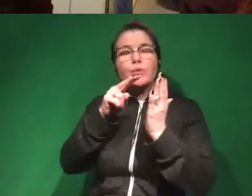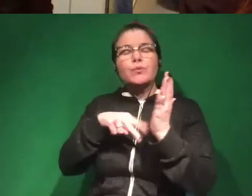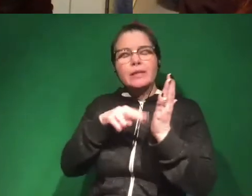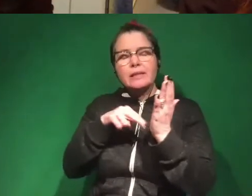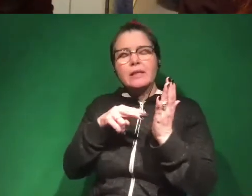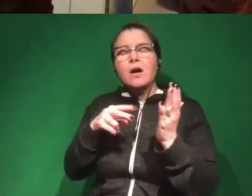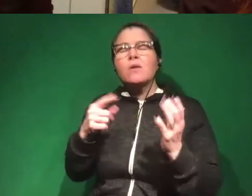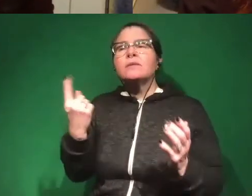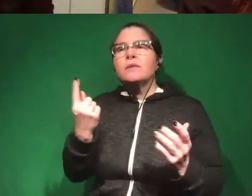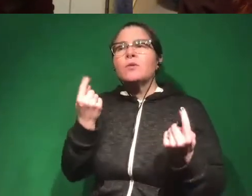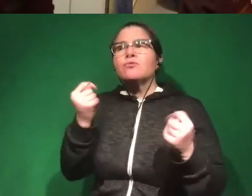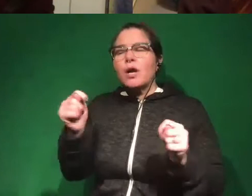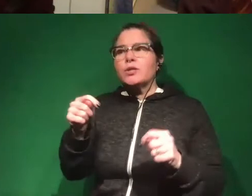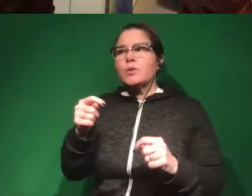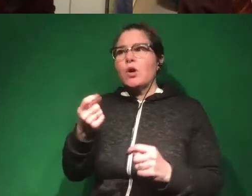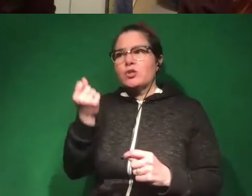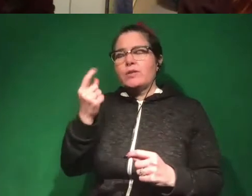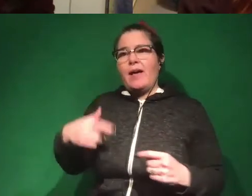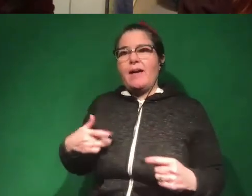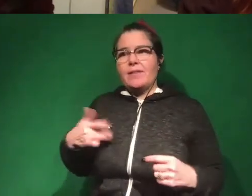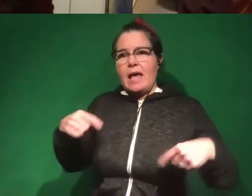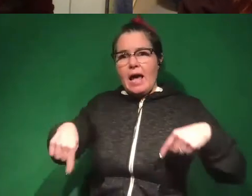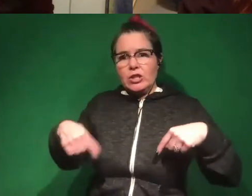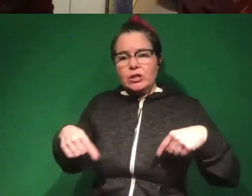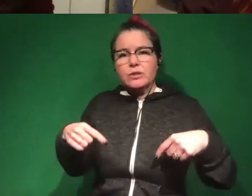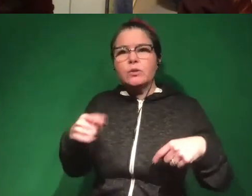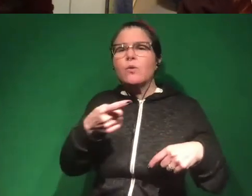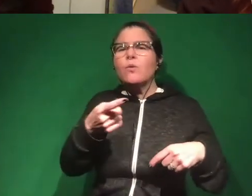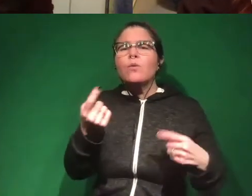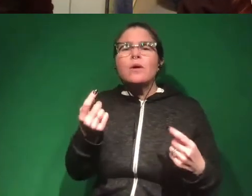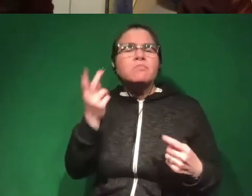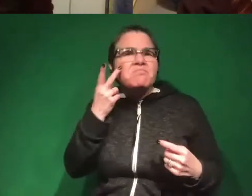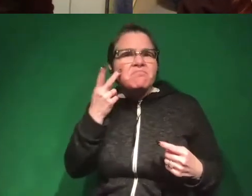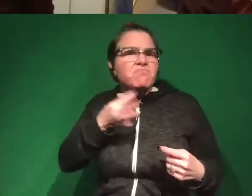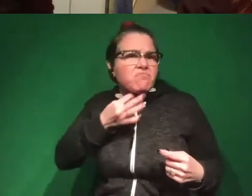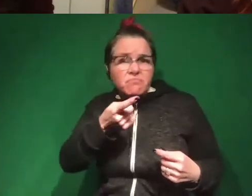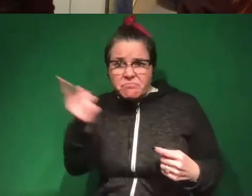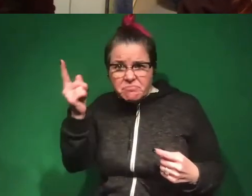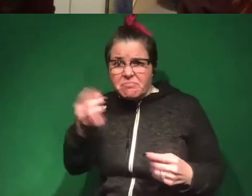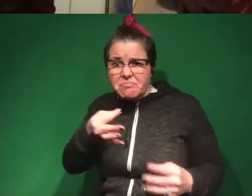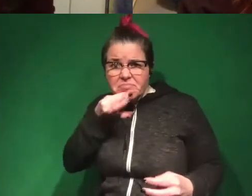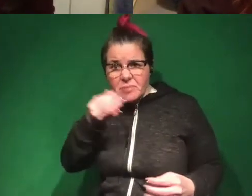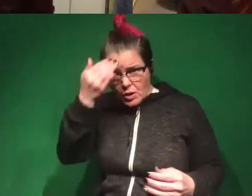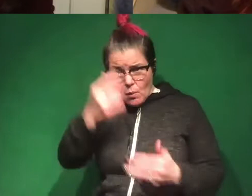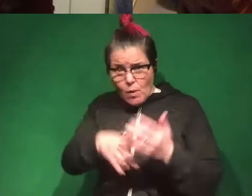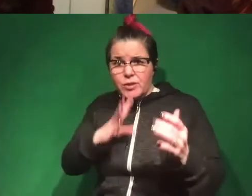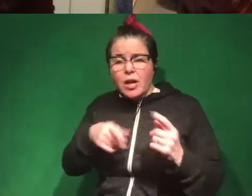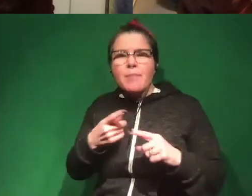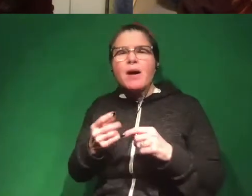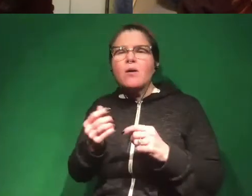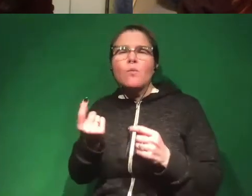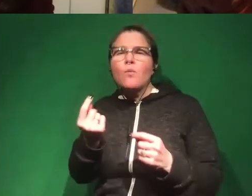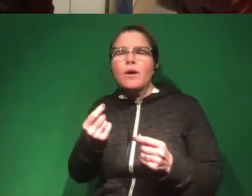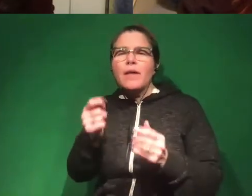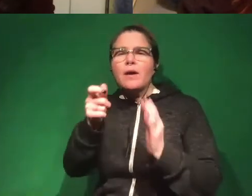someone's trying to understand this. Like, I feel anxious. Let's see what people who know what they're talking about have to say about what this